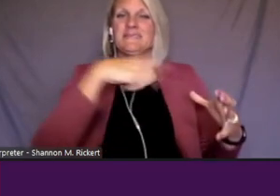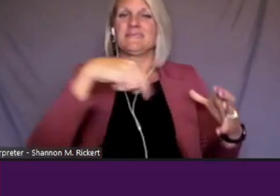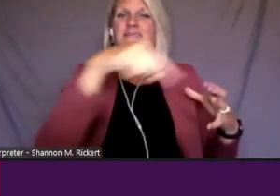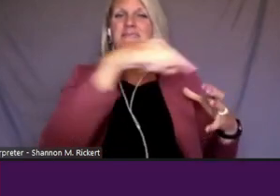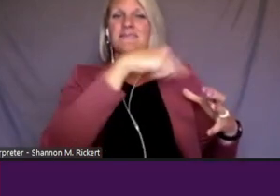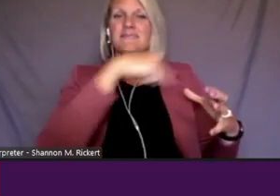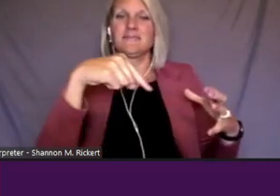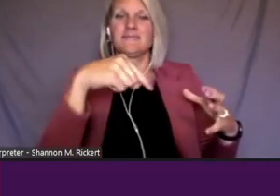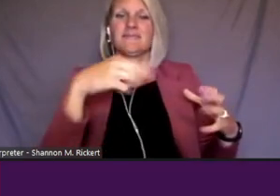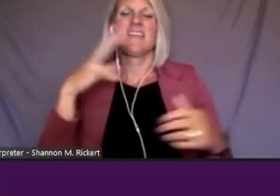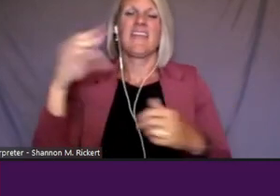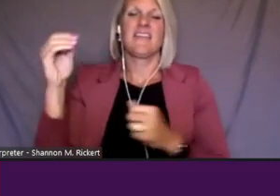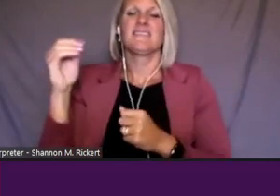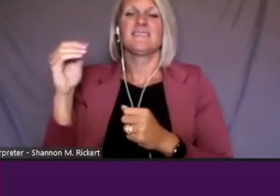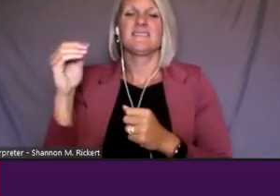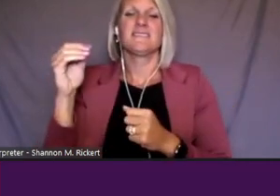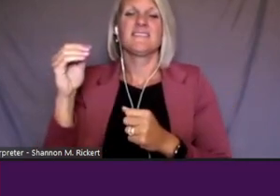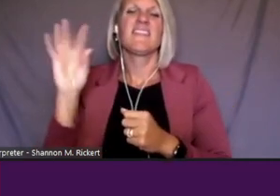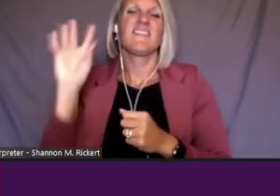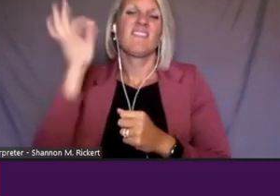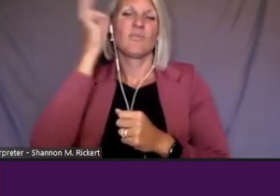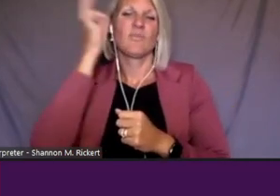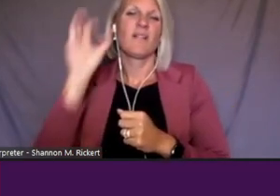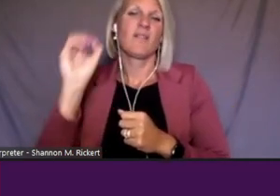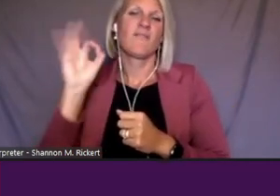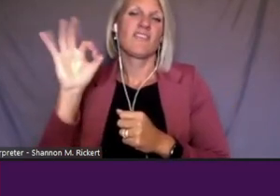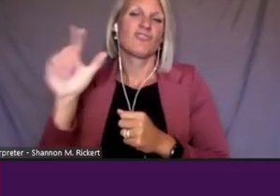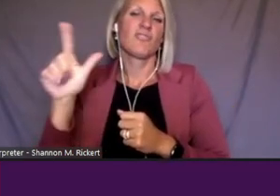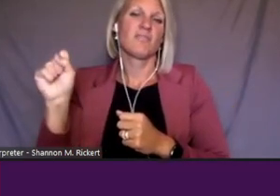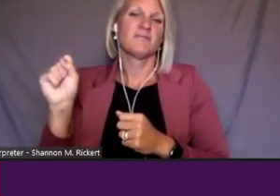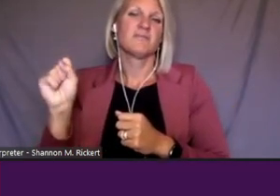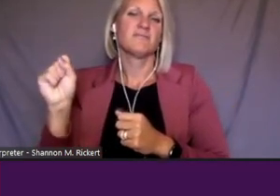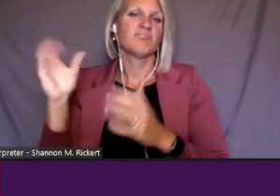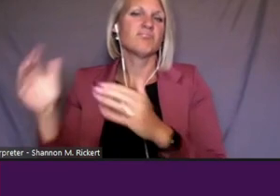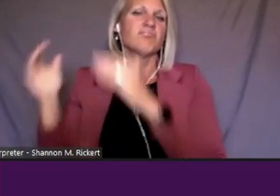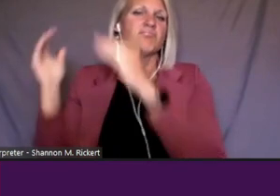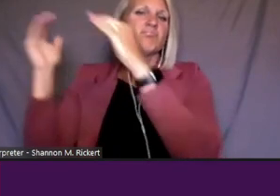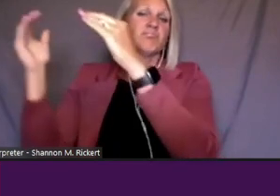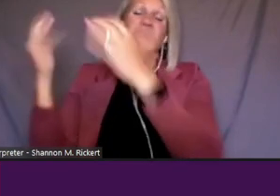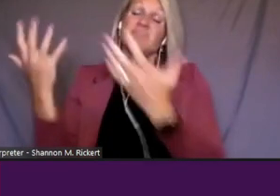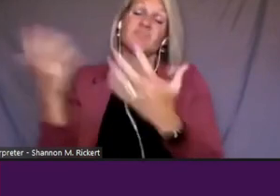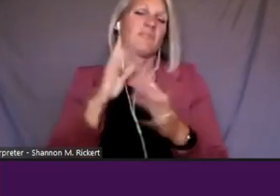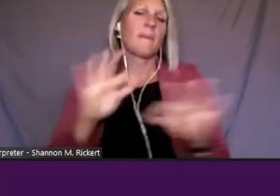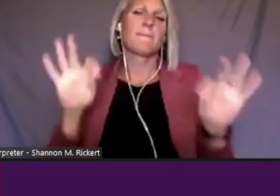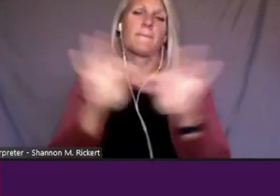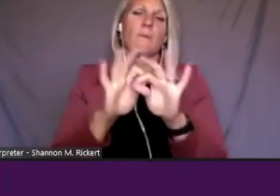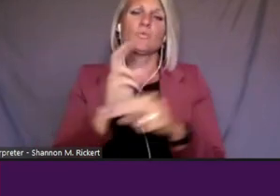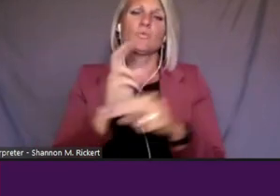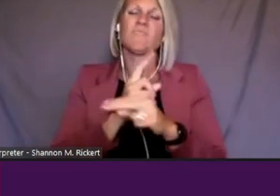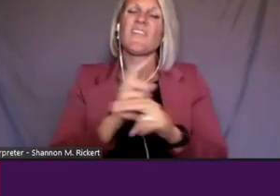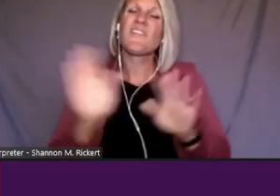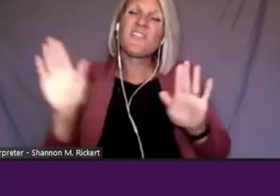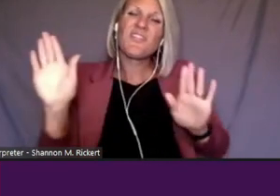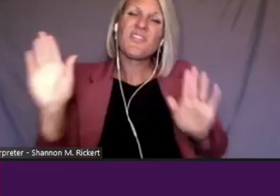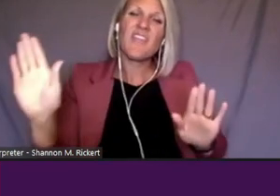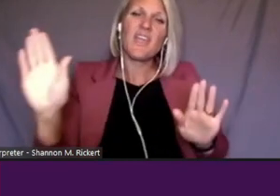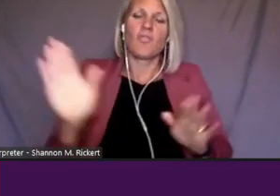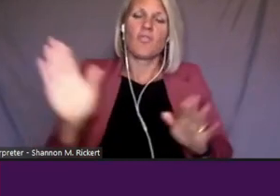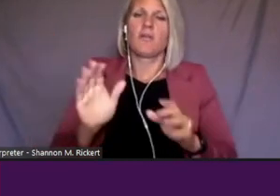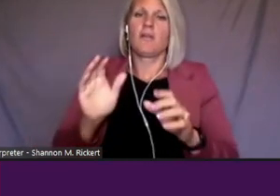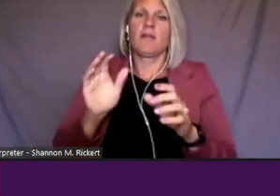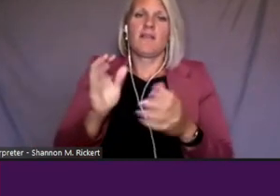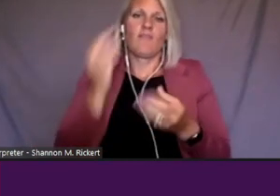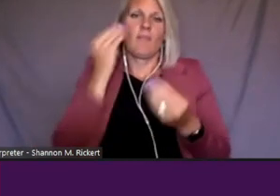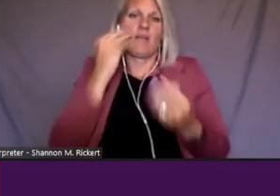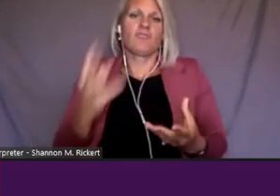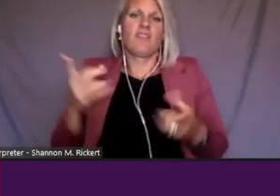the federal, um, officials. And so it was important to utilize their, um, access to those folks